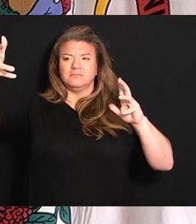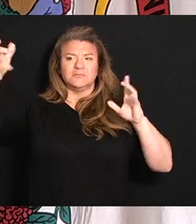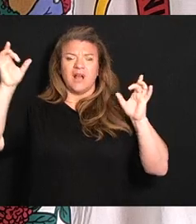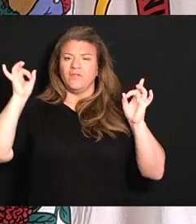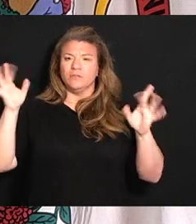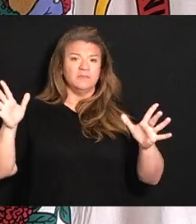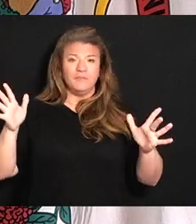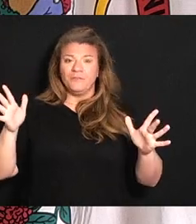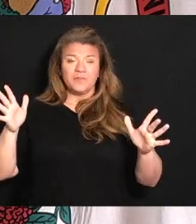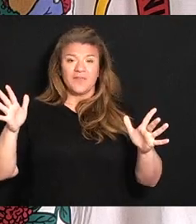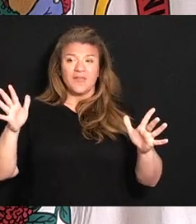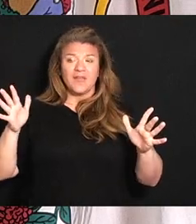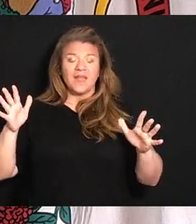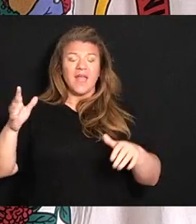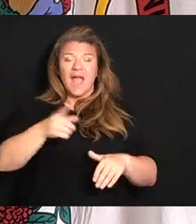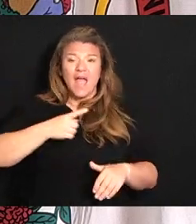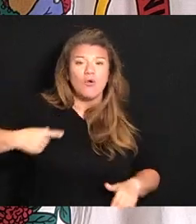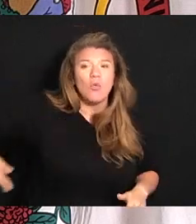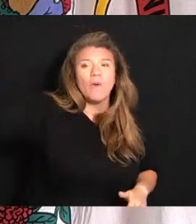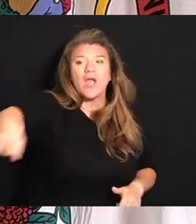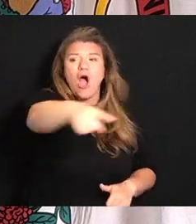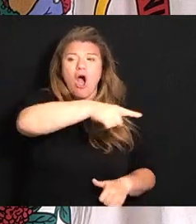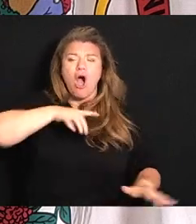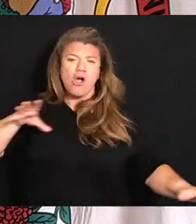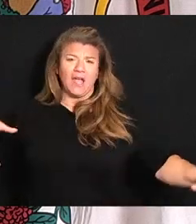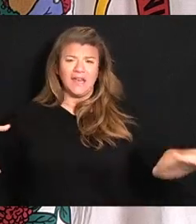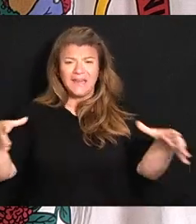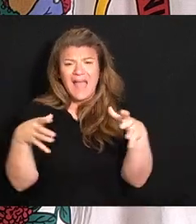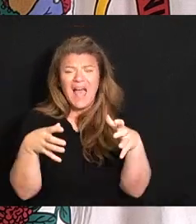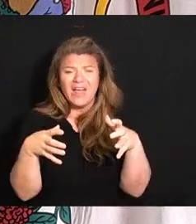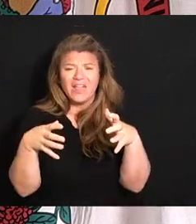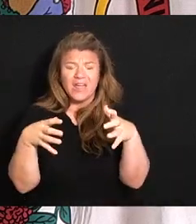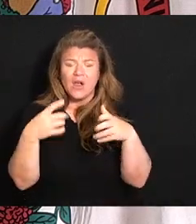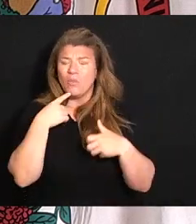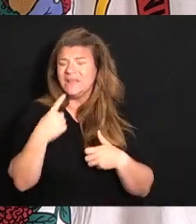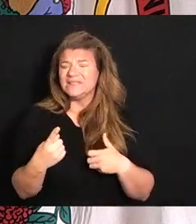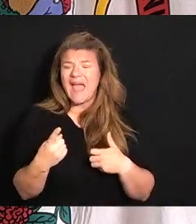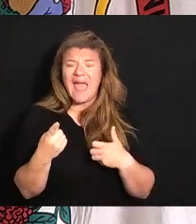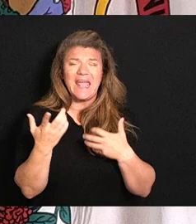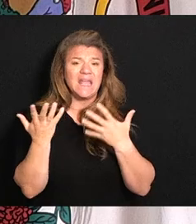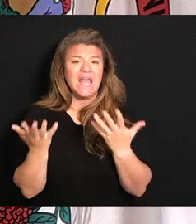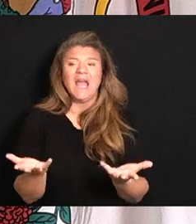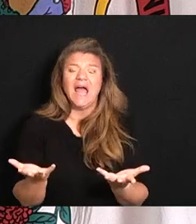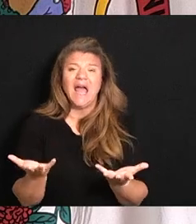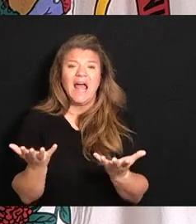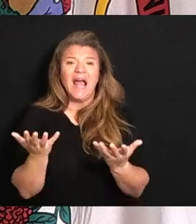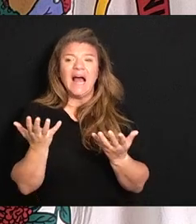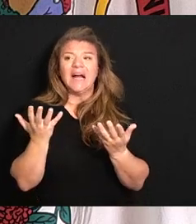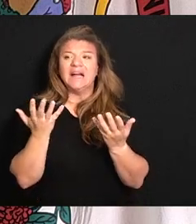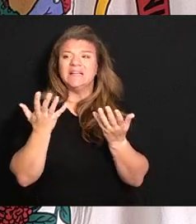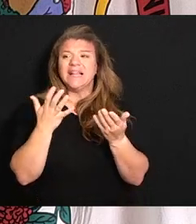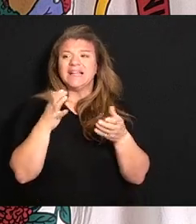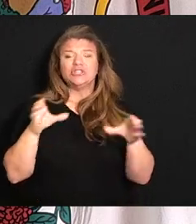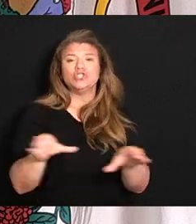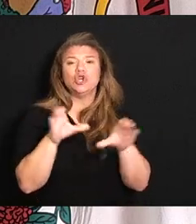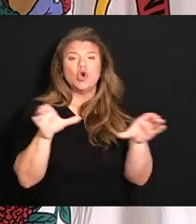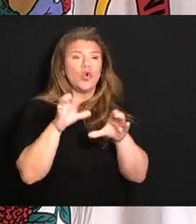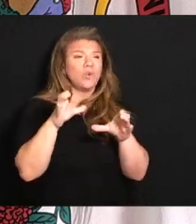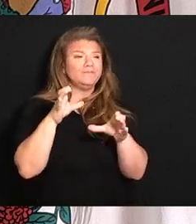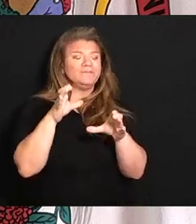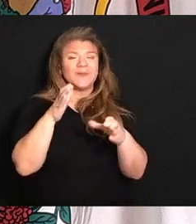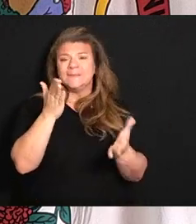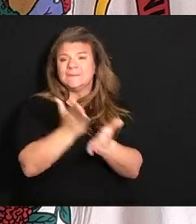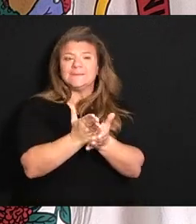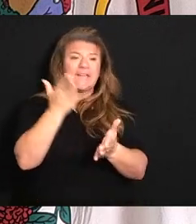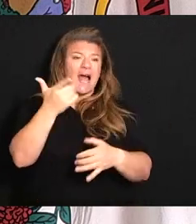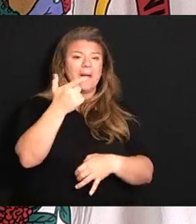all clamor and we say, well, let's do an assault weapons band or let's do